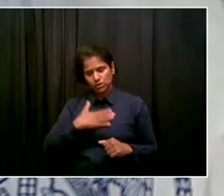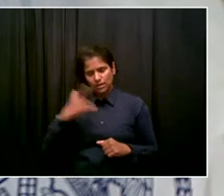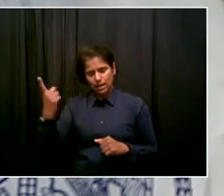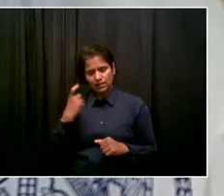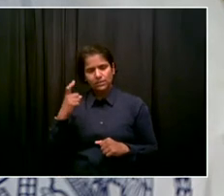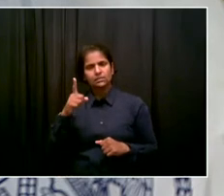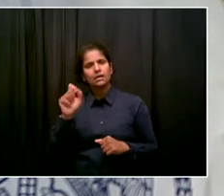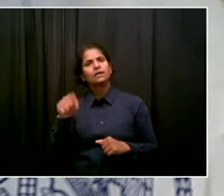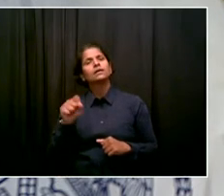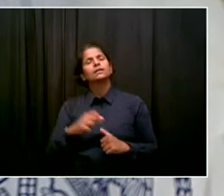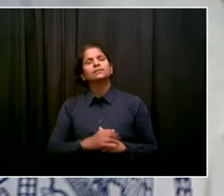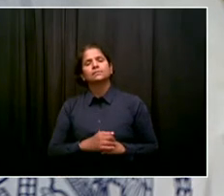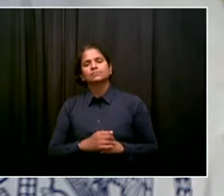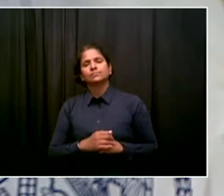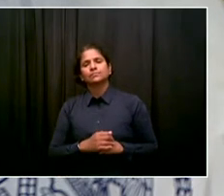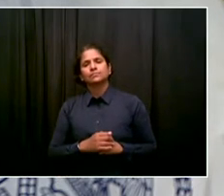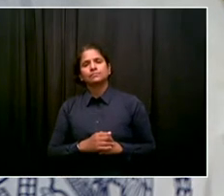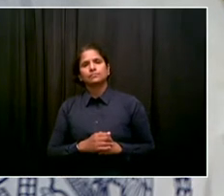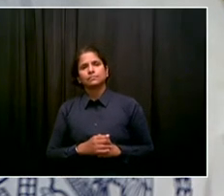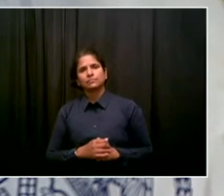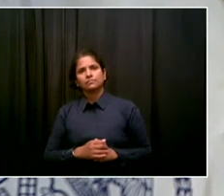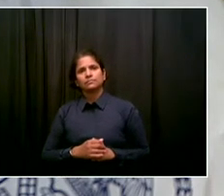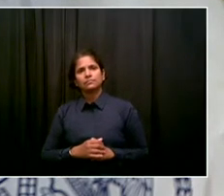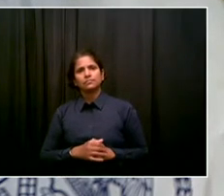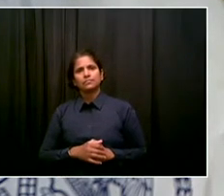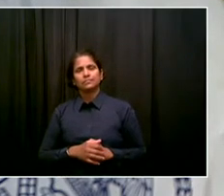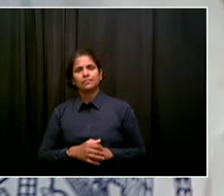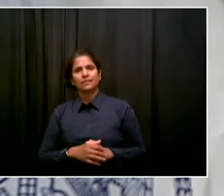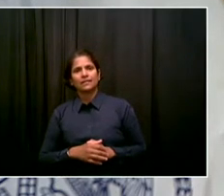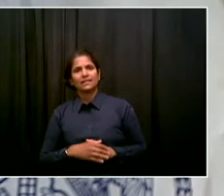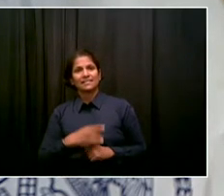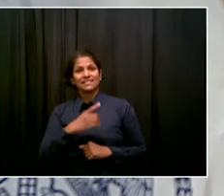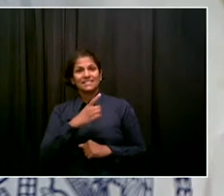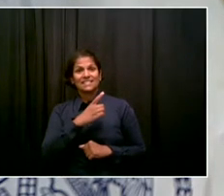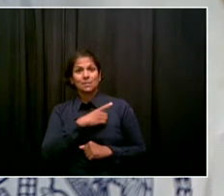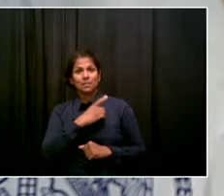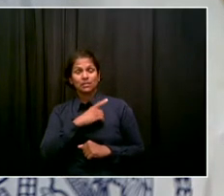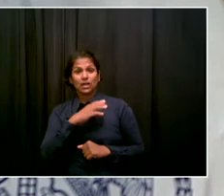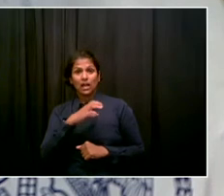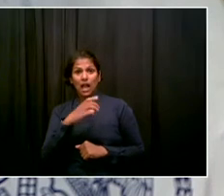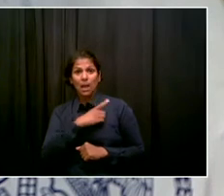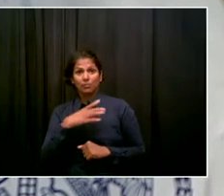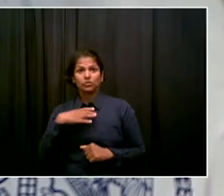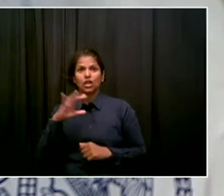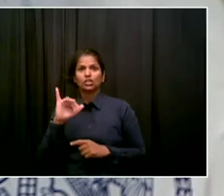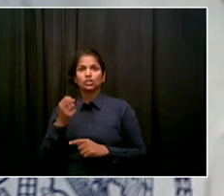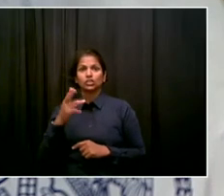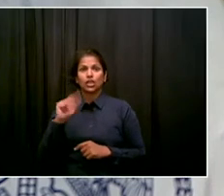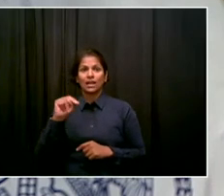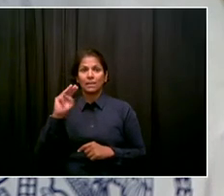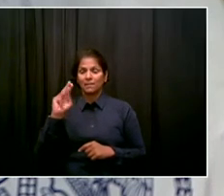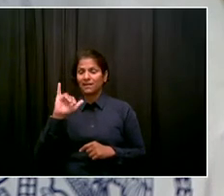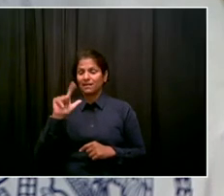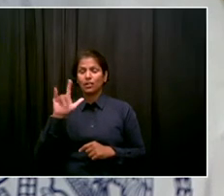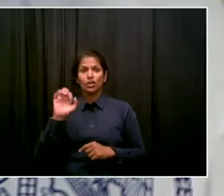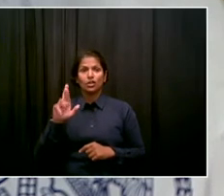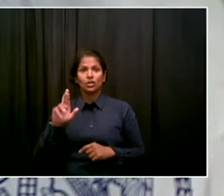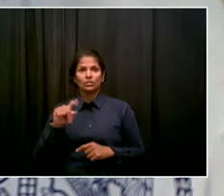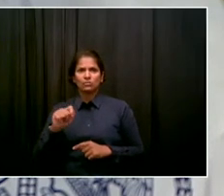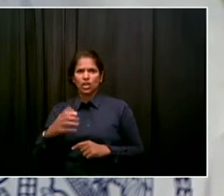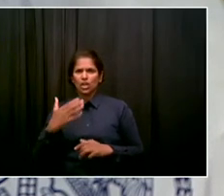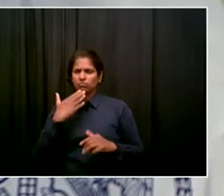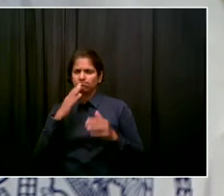Good observation was made by Deputy Commissioner John Miller that when there are officers unfortunately